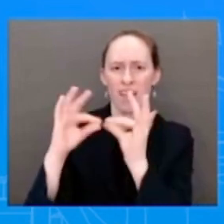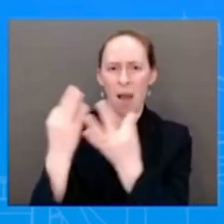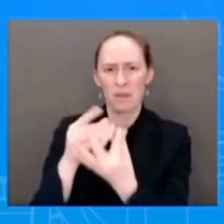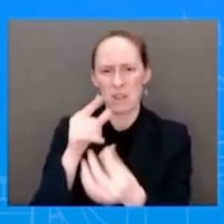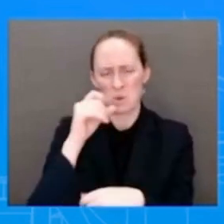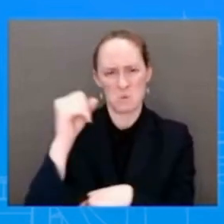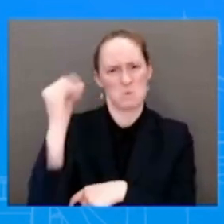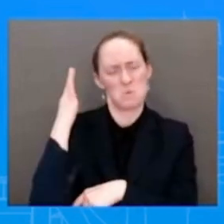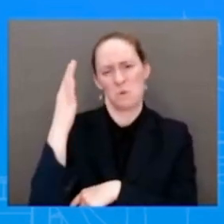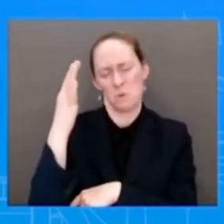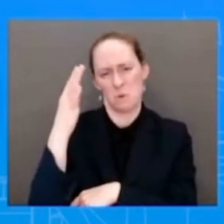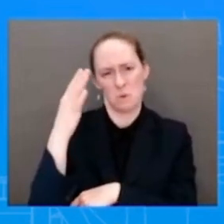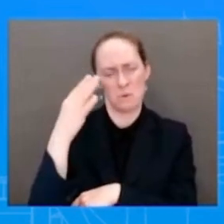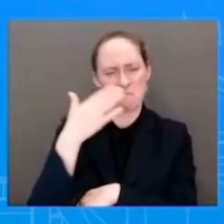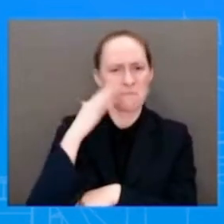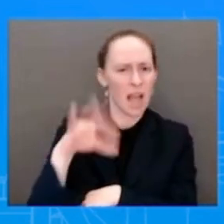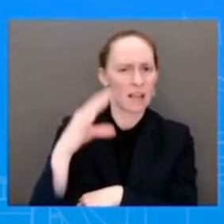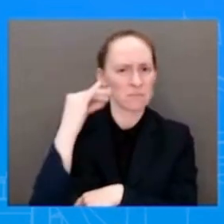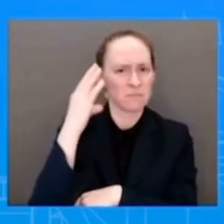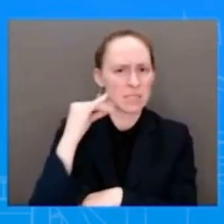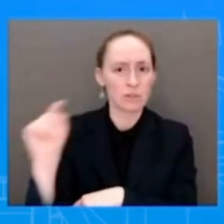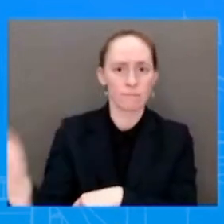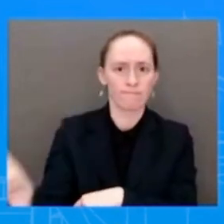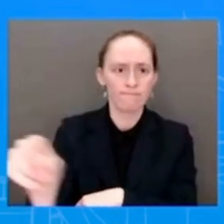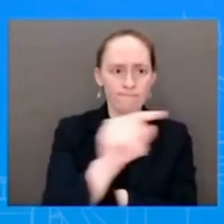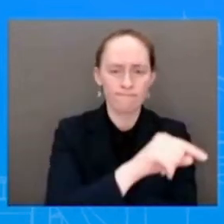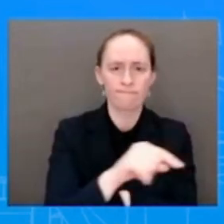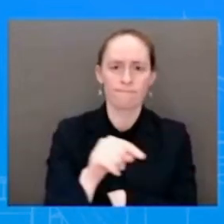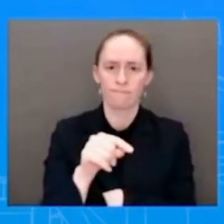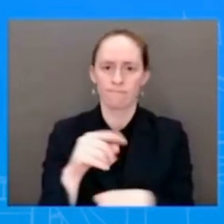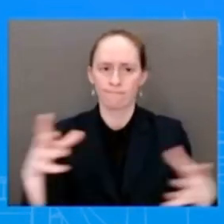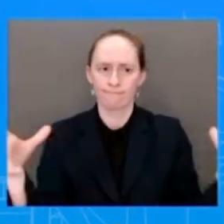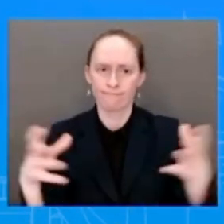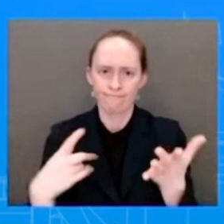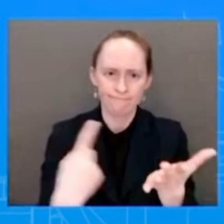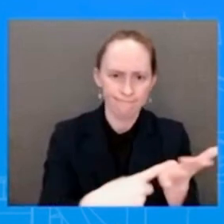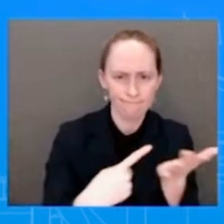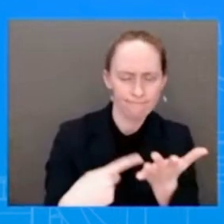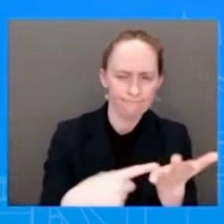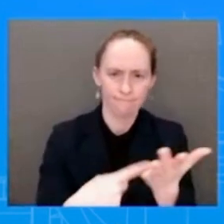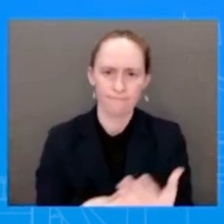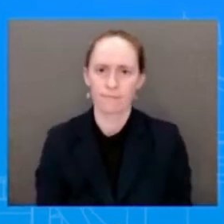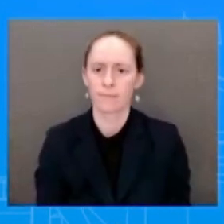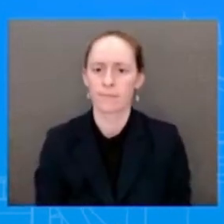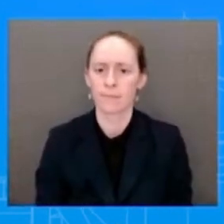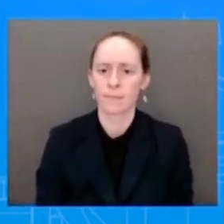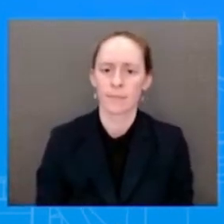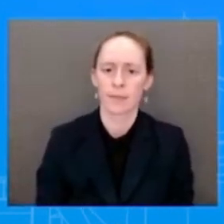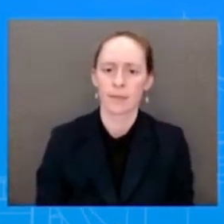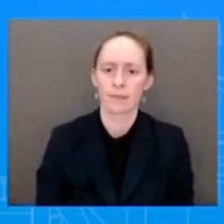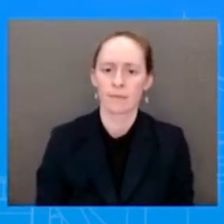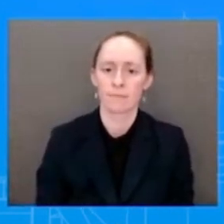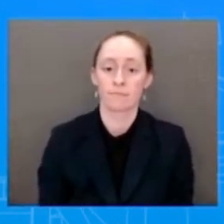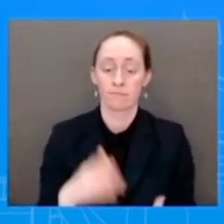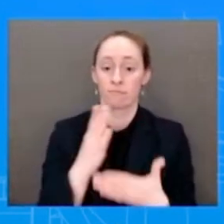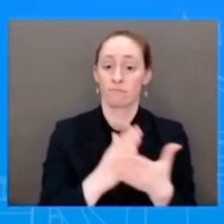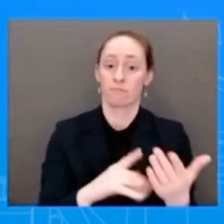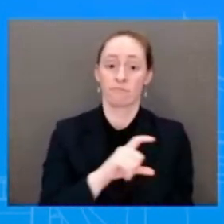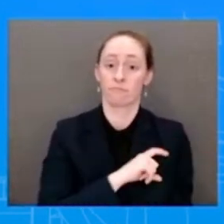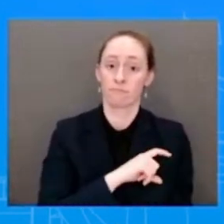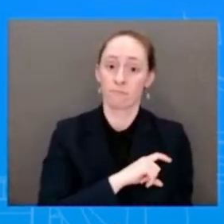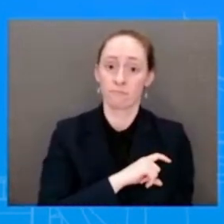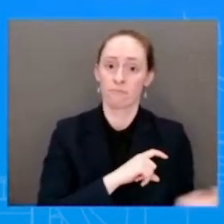also came in and gave us advice and thoughts on what should be put in the executive order. And if you go back, Zolan, I'm sure you have,